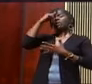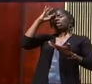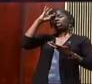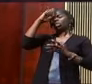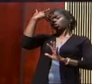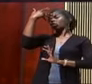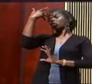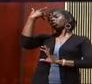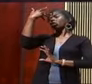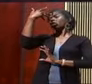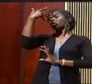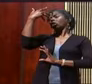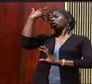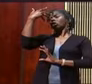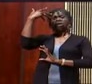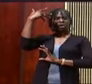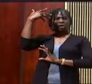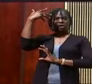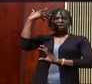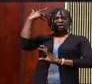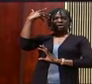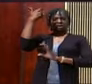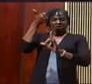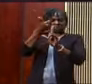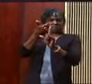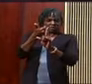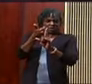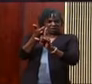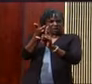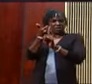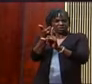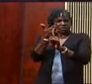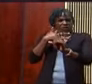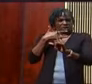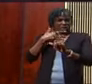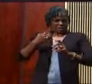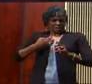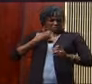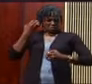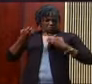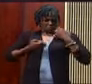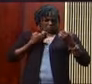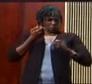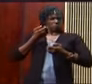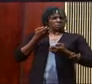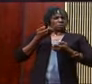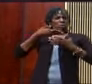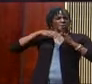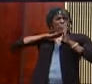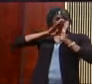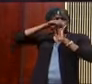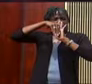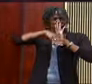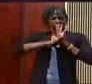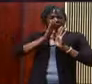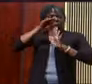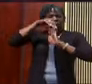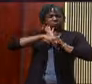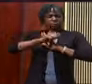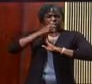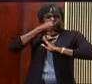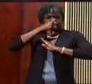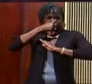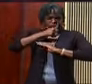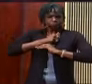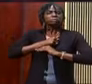psychologically numb. They find themselves emotionally suffering and hurting. And when